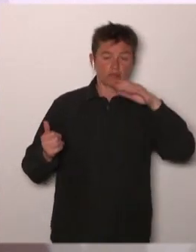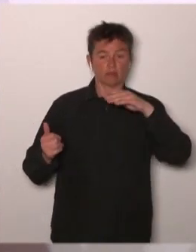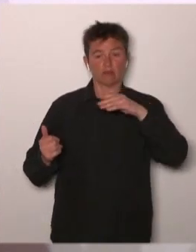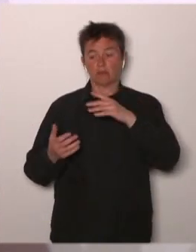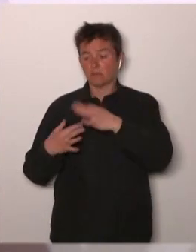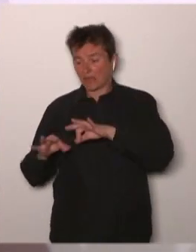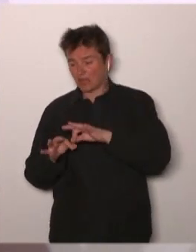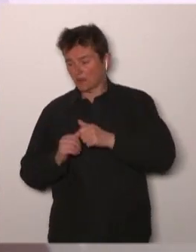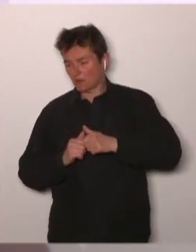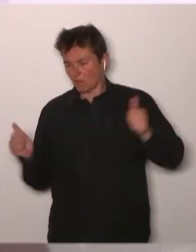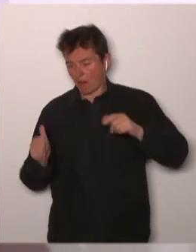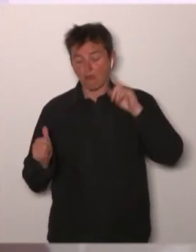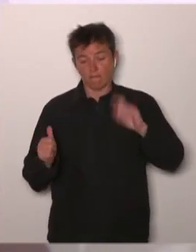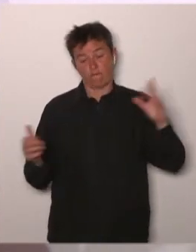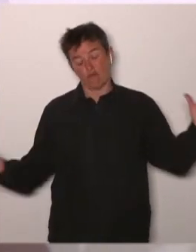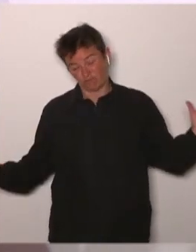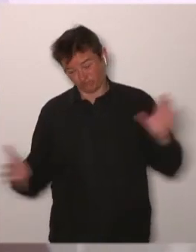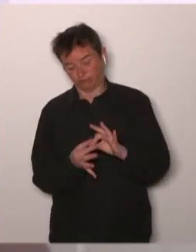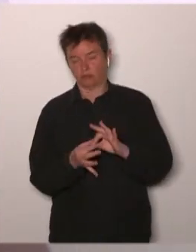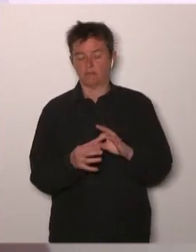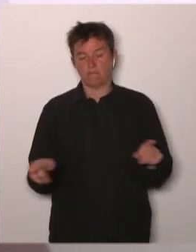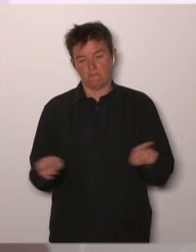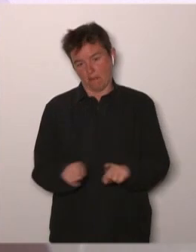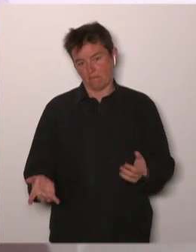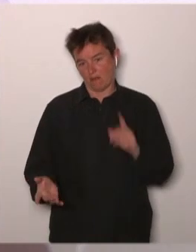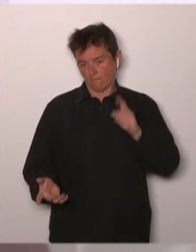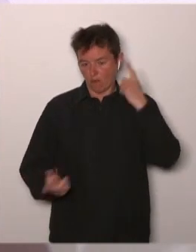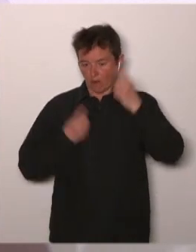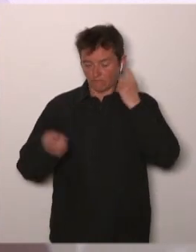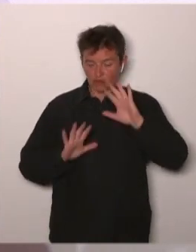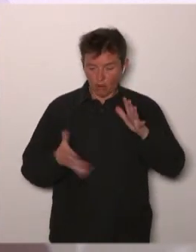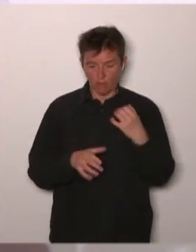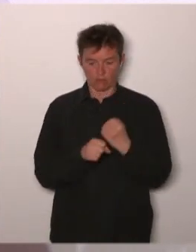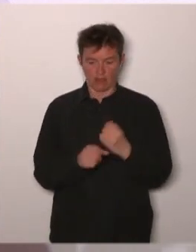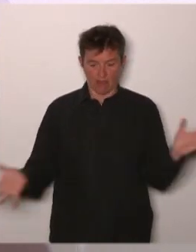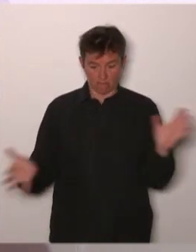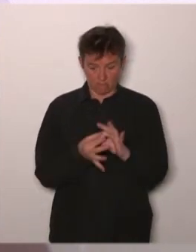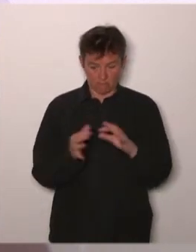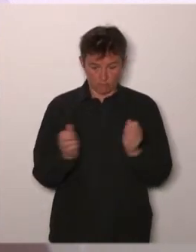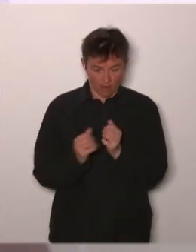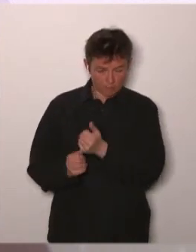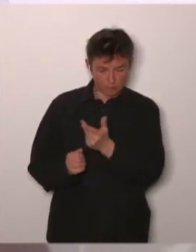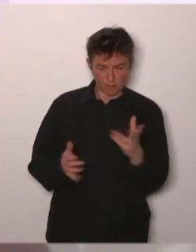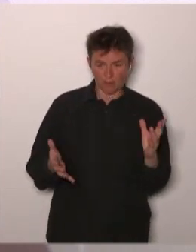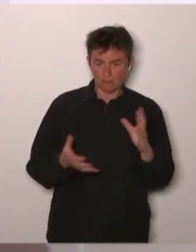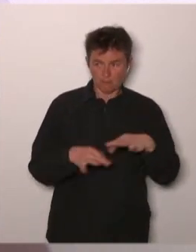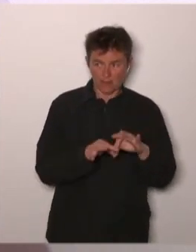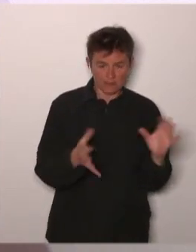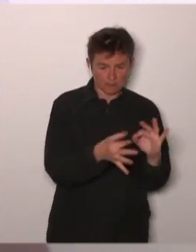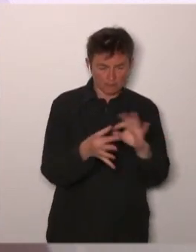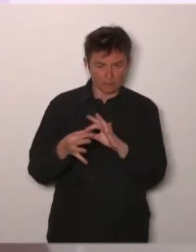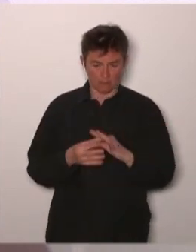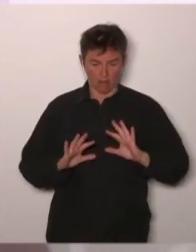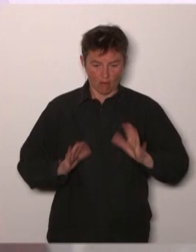address actually between countries this agenda how are we going to make it happen where is the place to discuss where can we